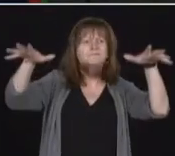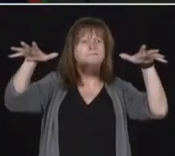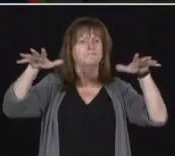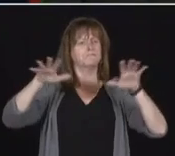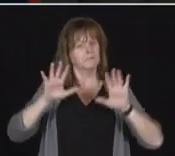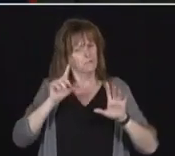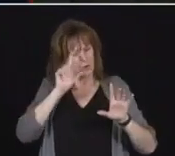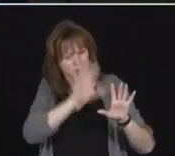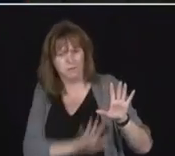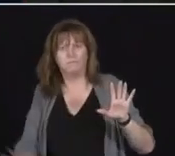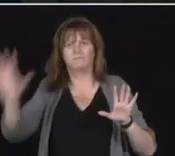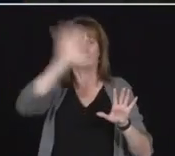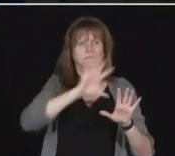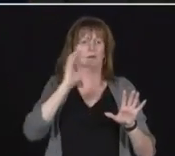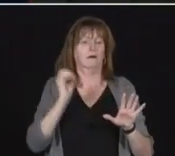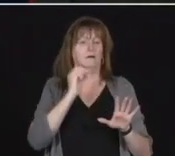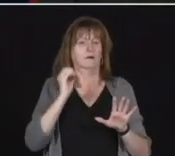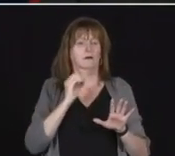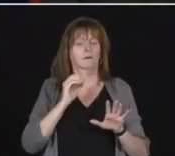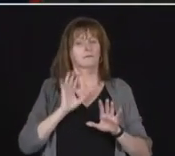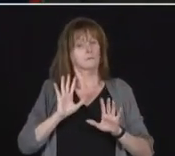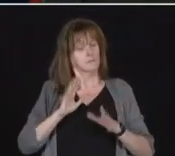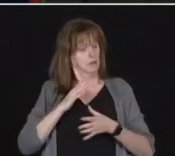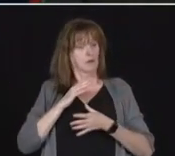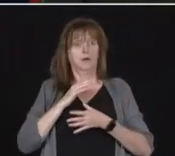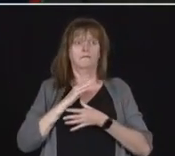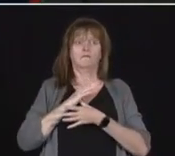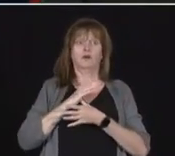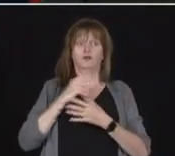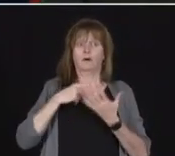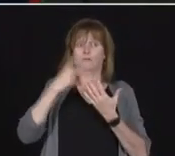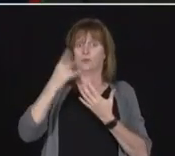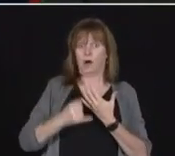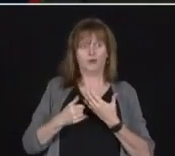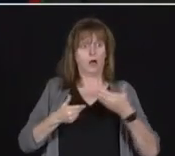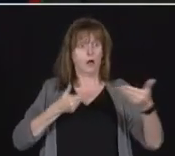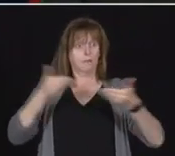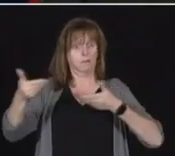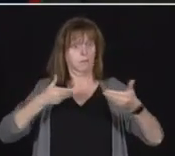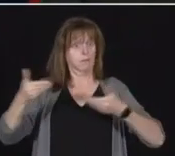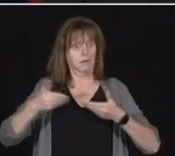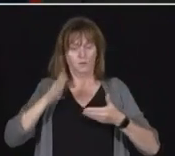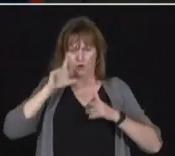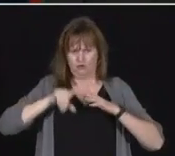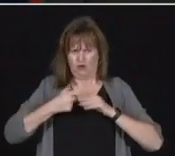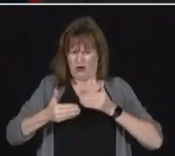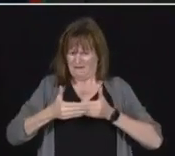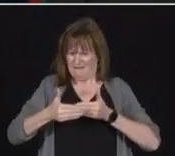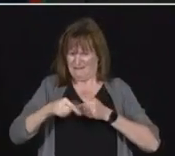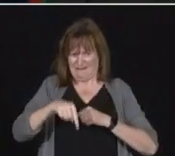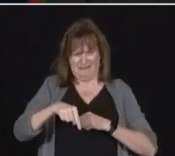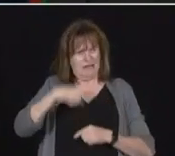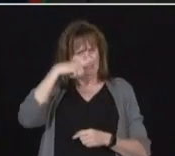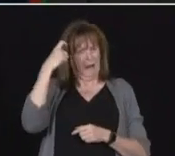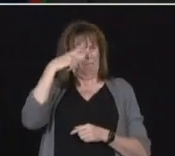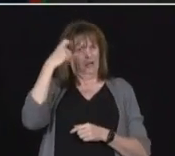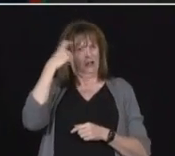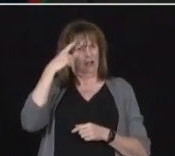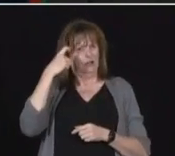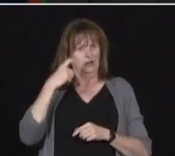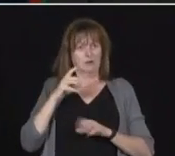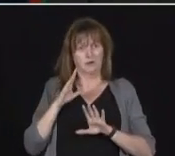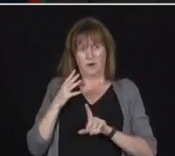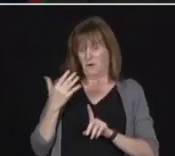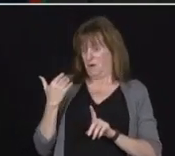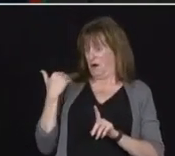The first project submission intake will open this summer. This builds on the $315 million plan that the